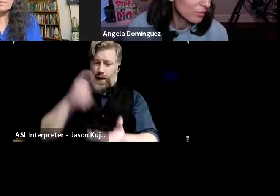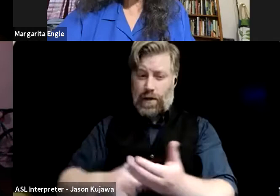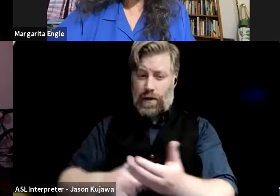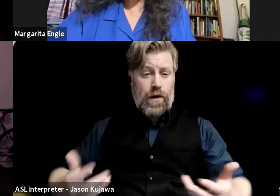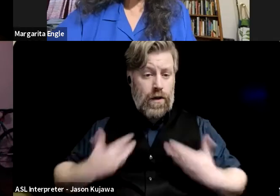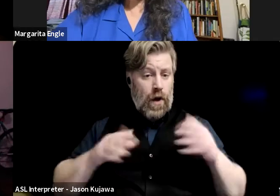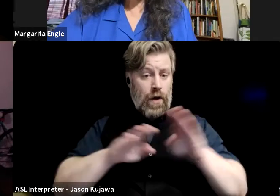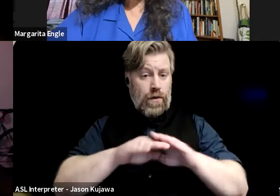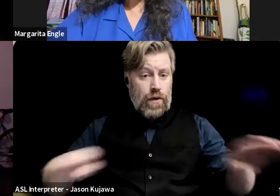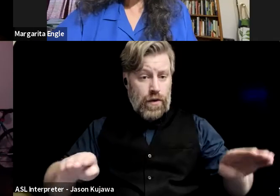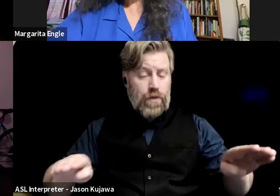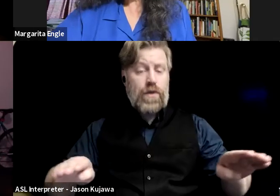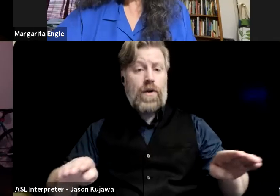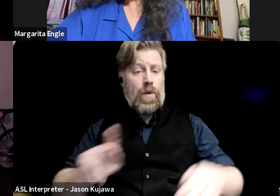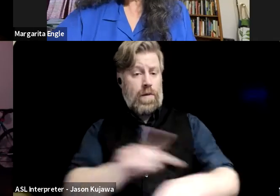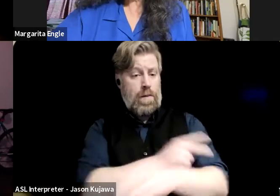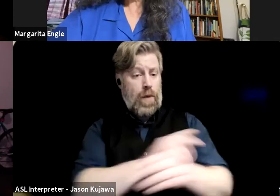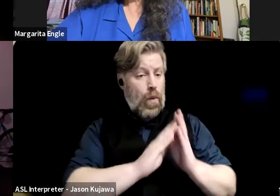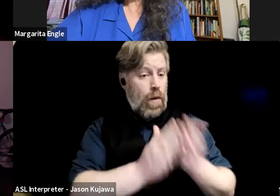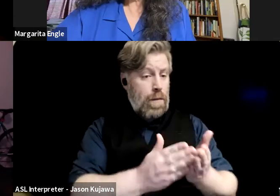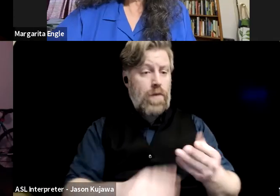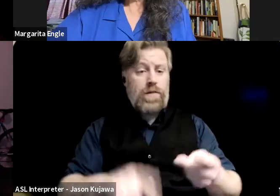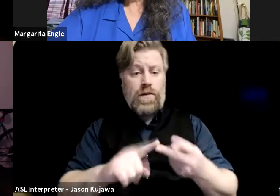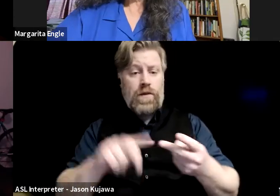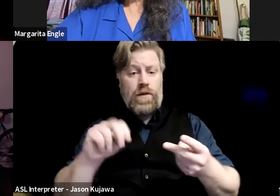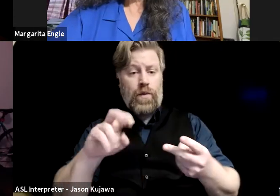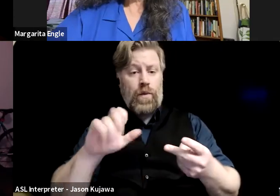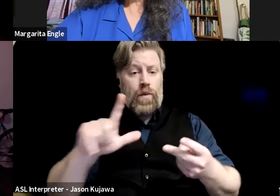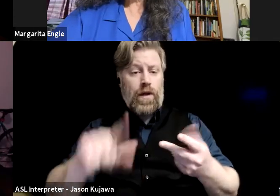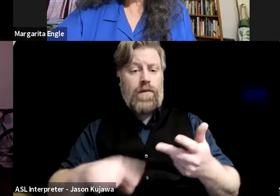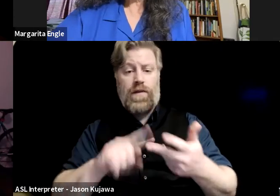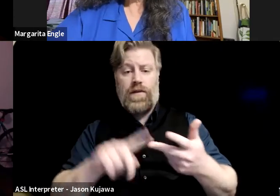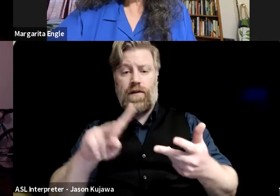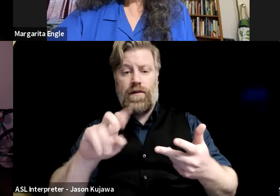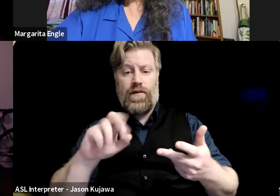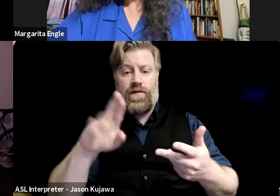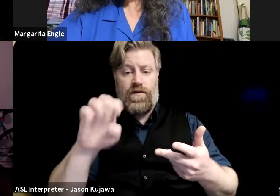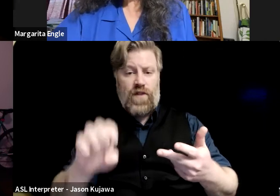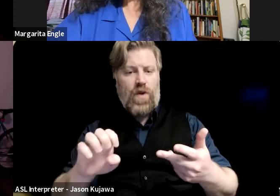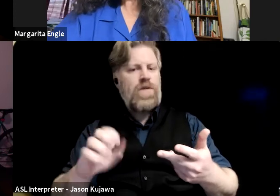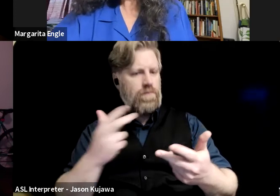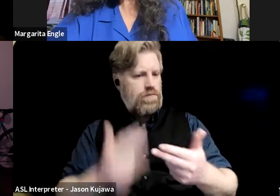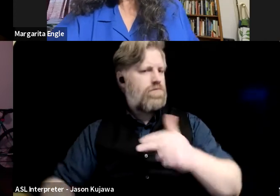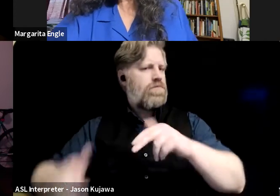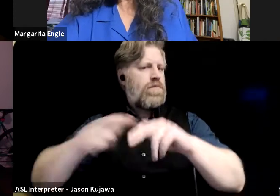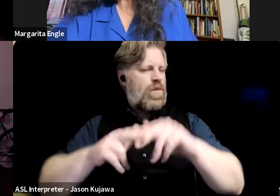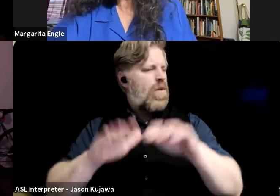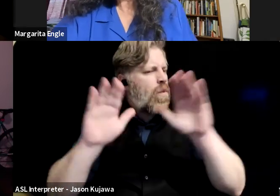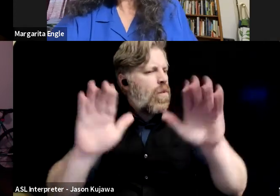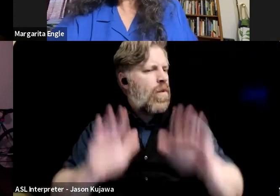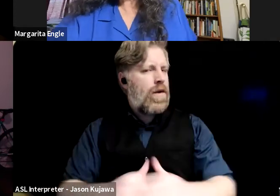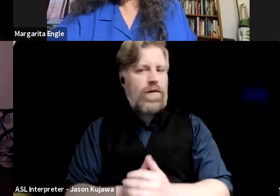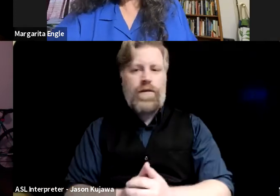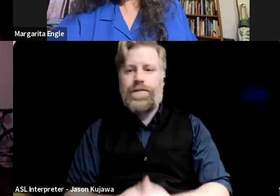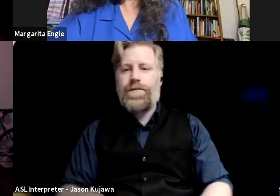also, but novels and verse over the years, which I think is really wonderful for kids. When I was informed